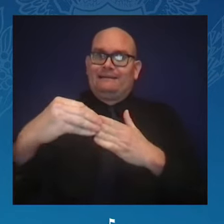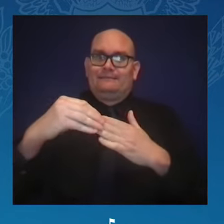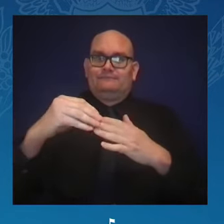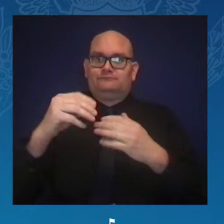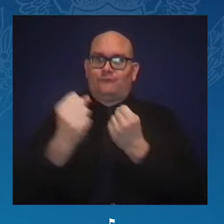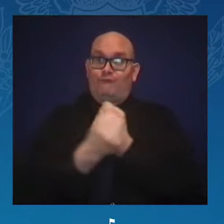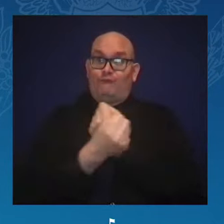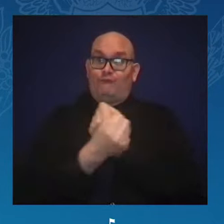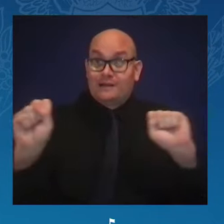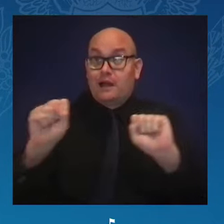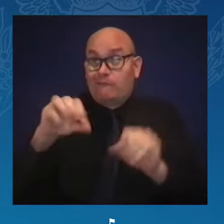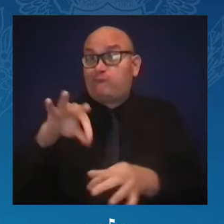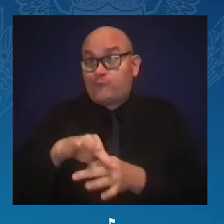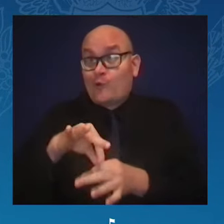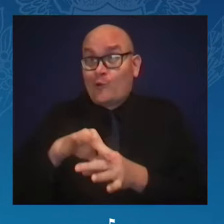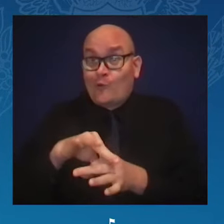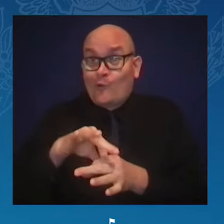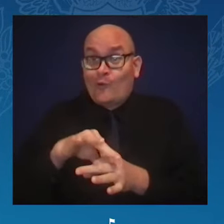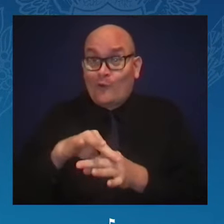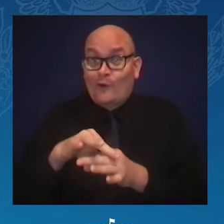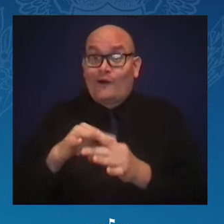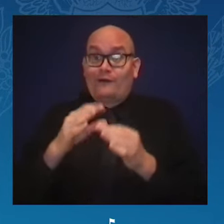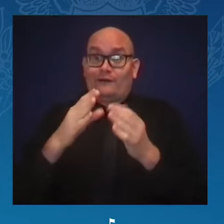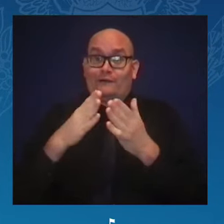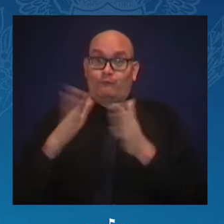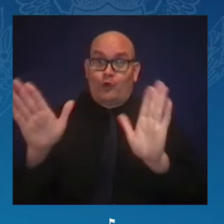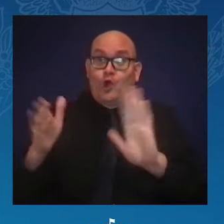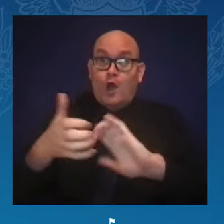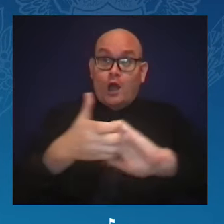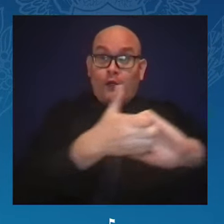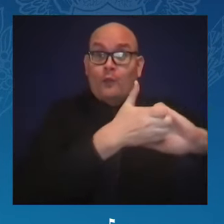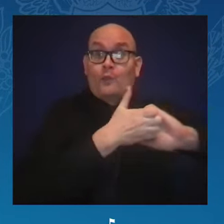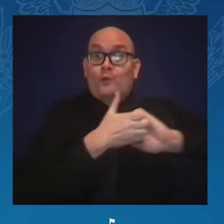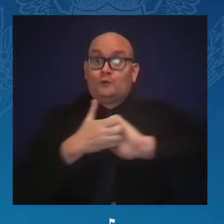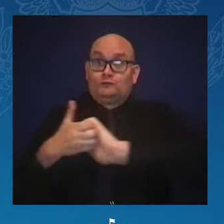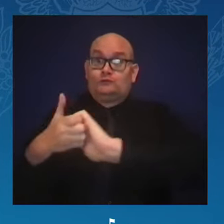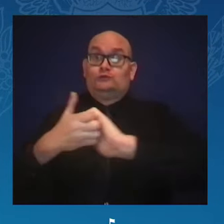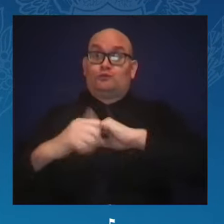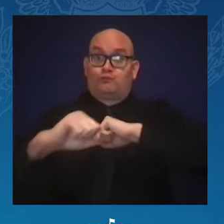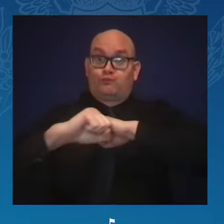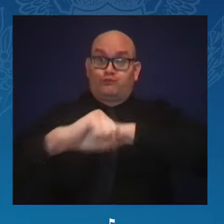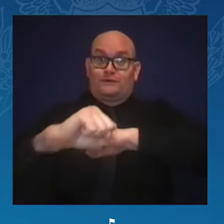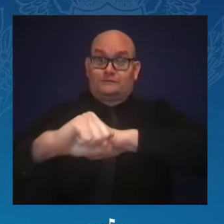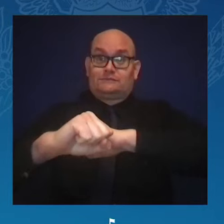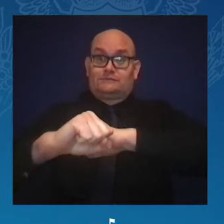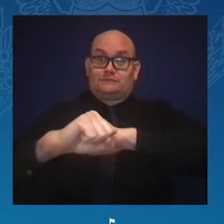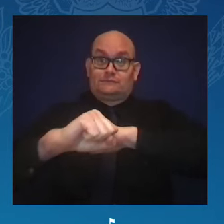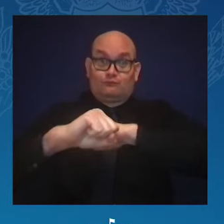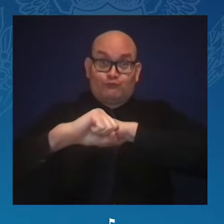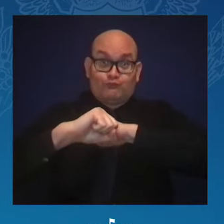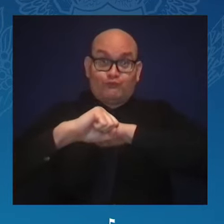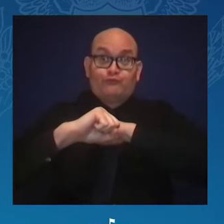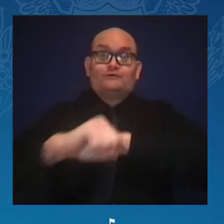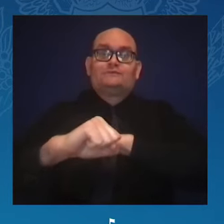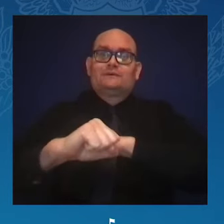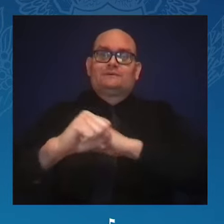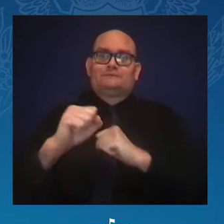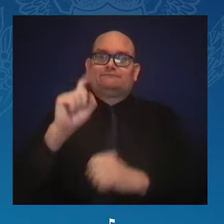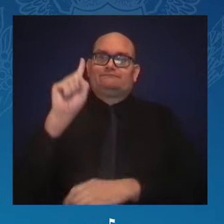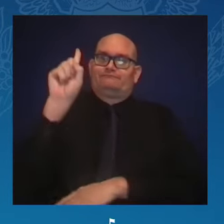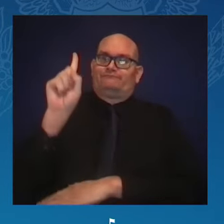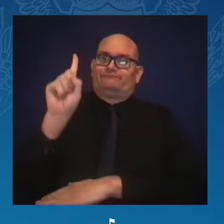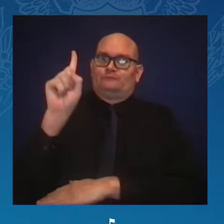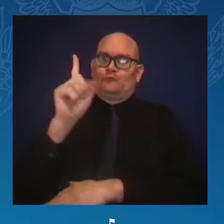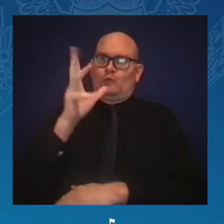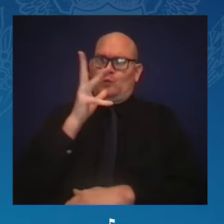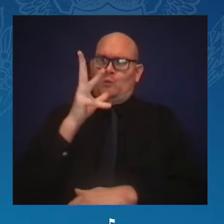workers' rights to organize and collectively bargain, and to stand up for women's rights, supporting women in our